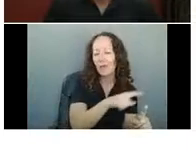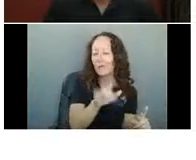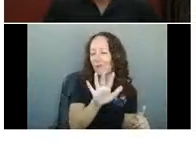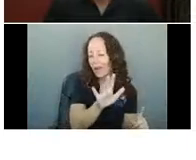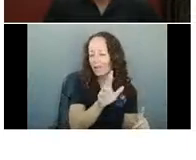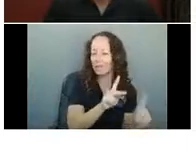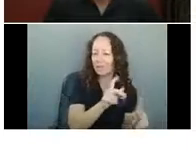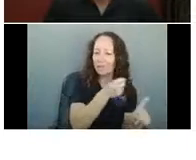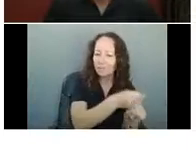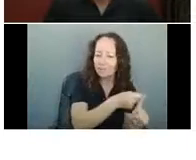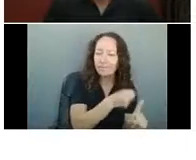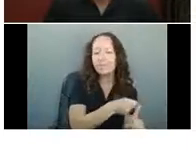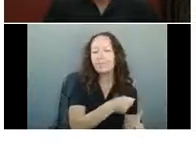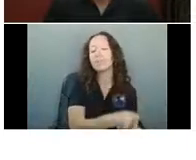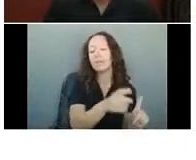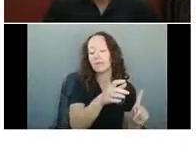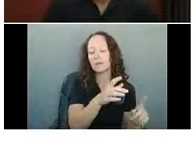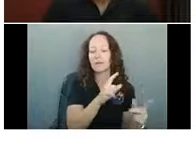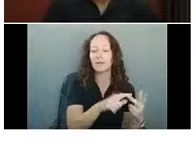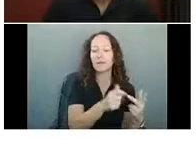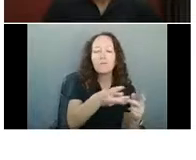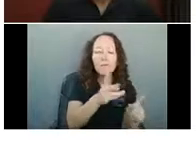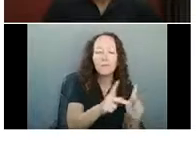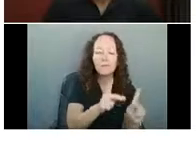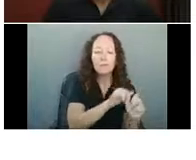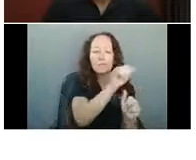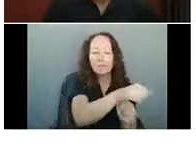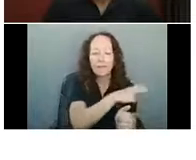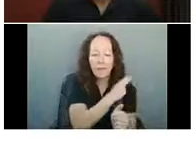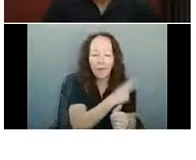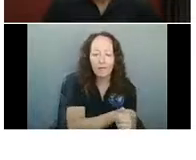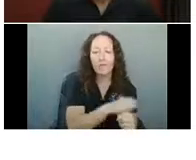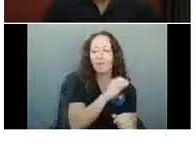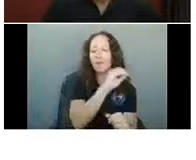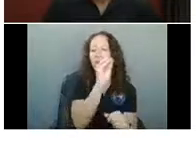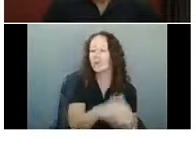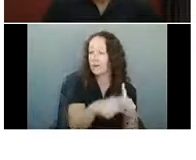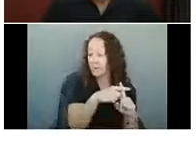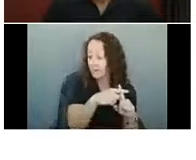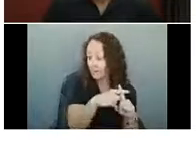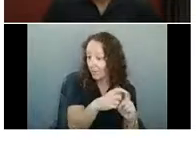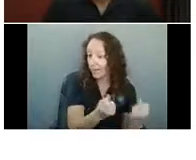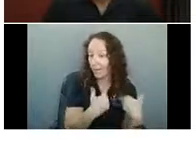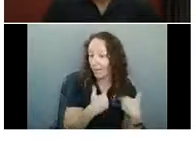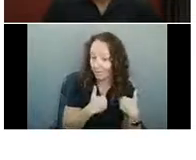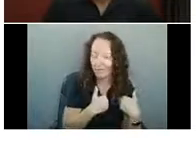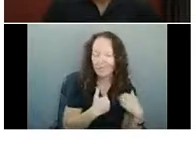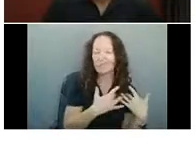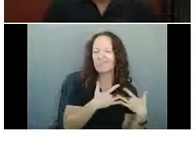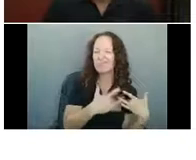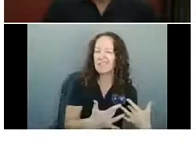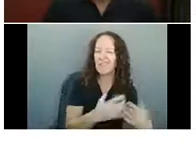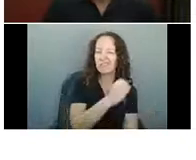hospitalizations and our percent positivity was between zero and two percent generally